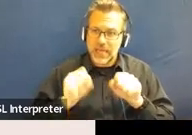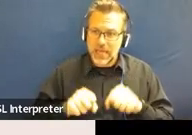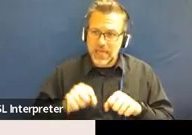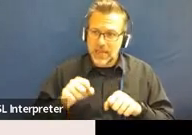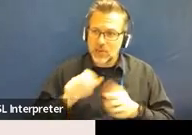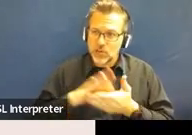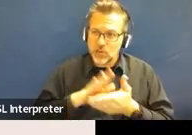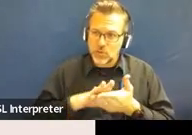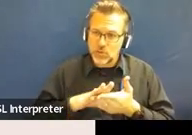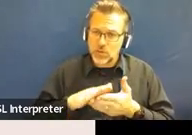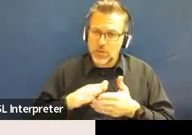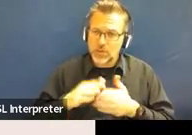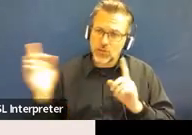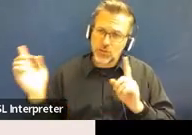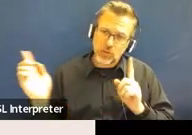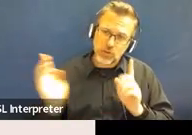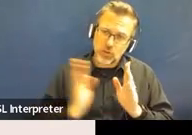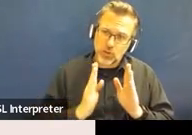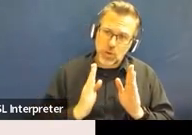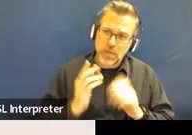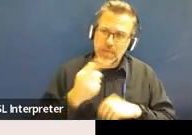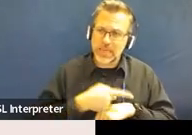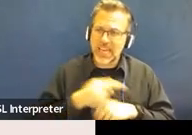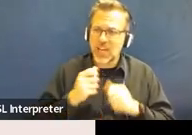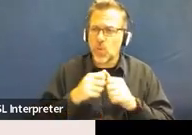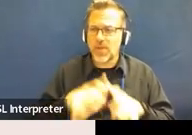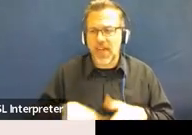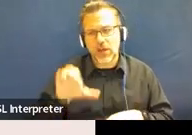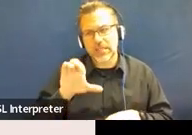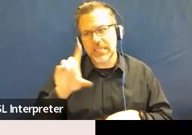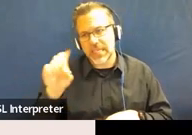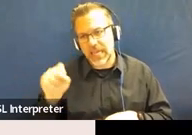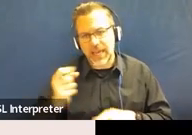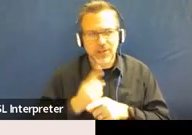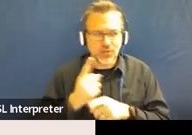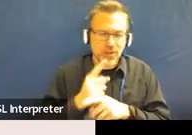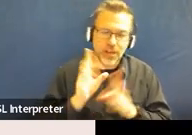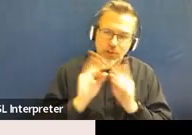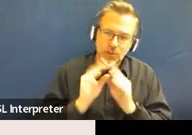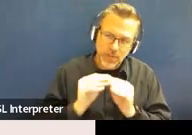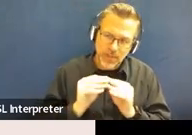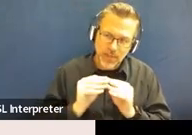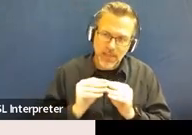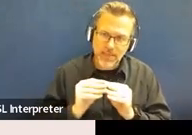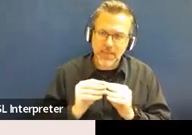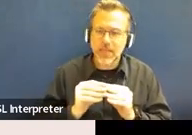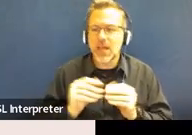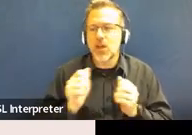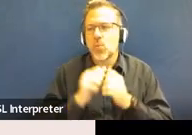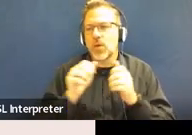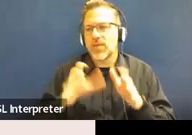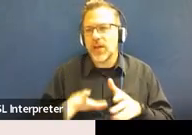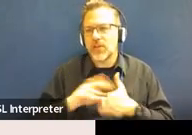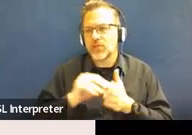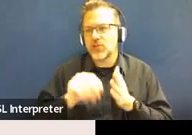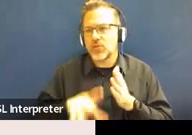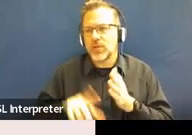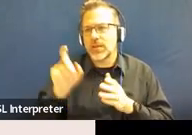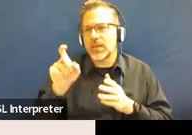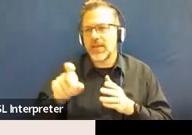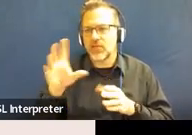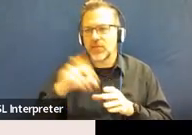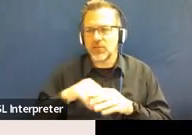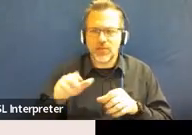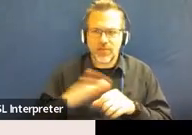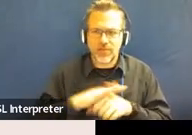without CDS involvement, regular meetings, and without child having to resume full day within so many school